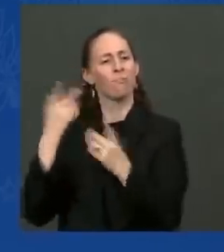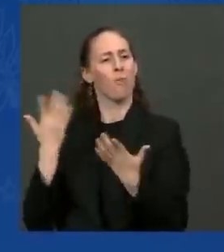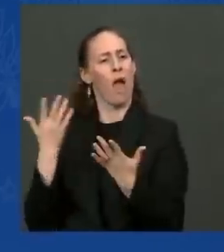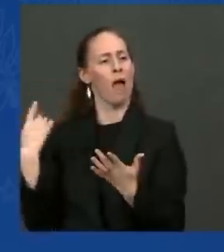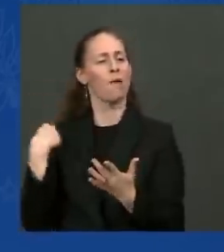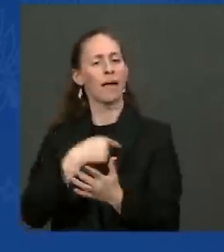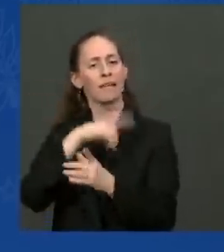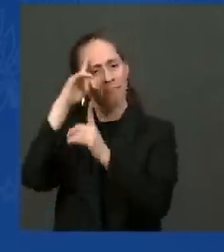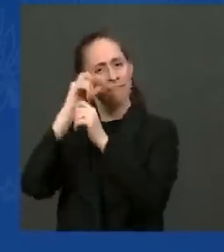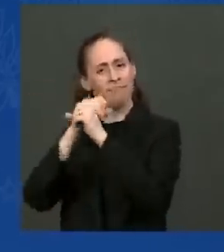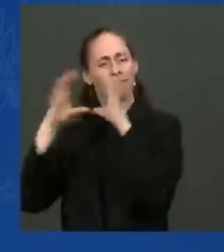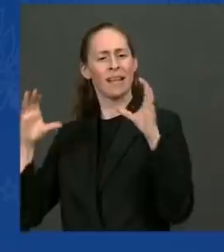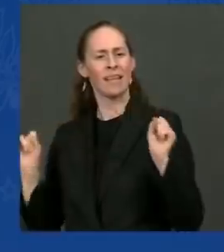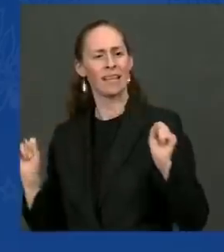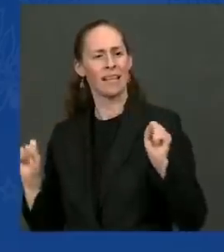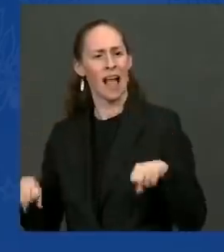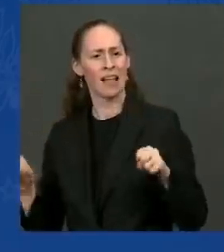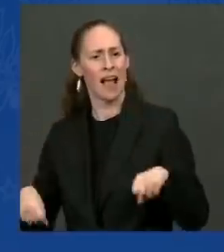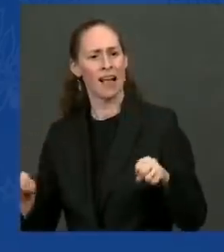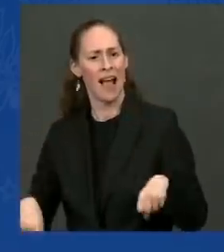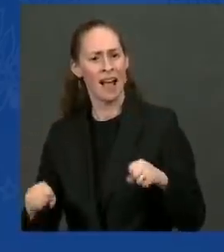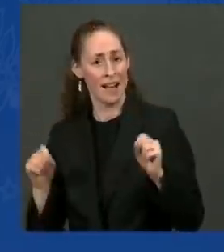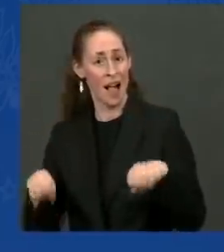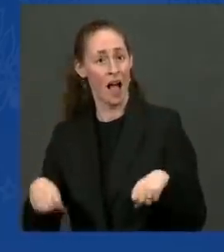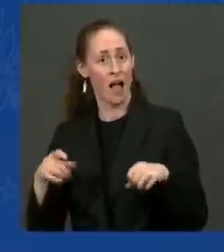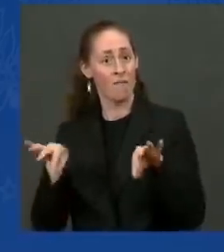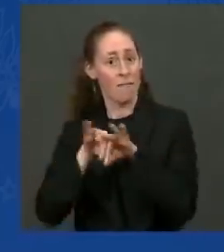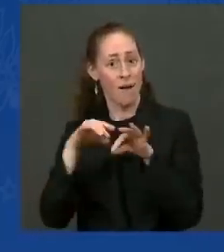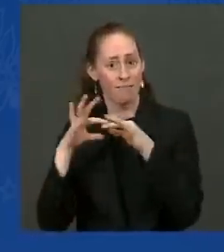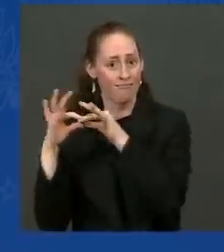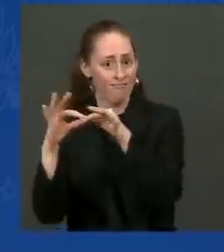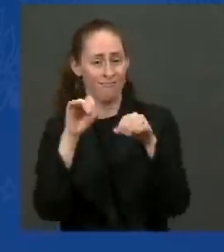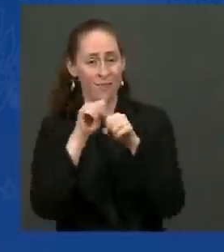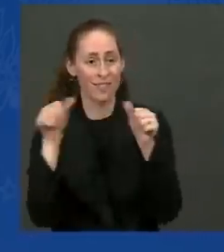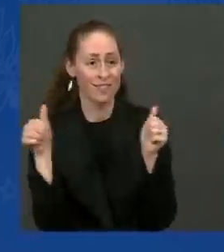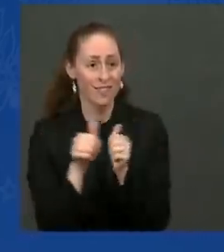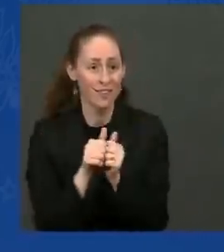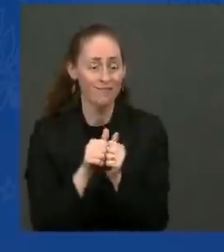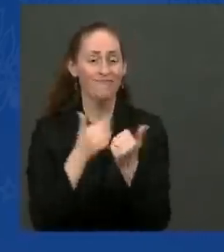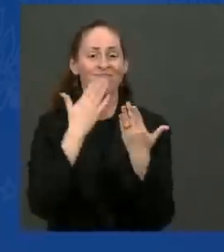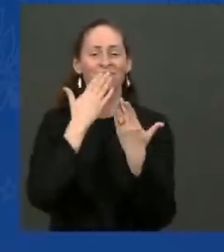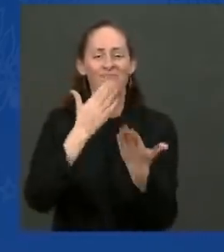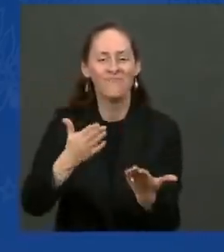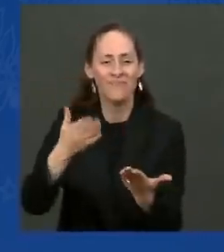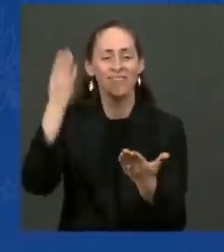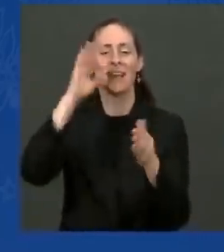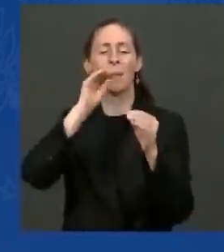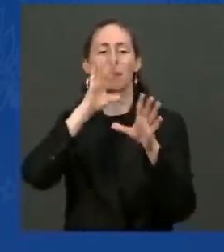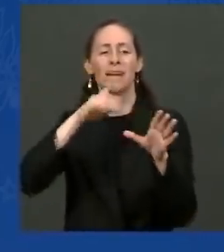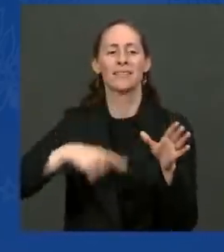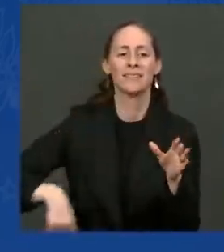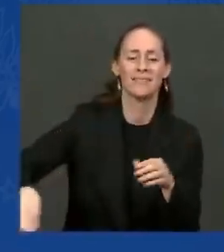when we work together. Thank you all. May God bless you and may God bless America.